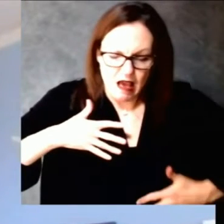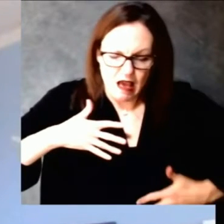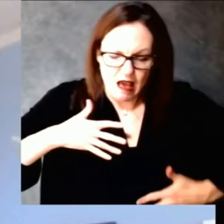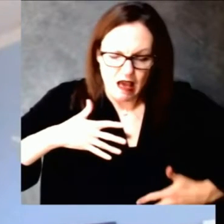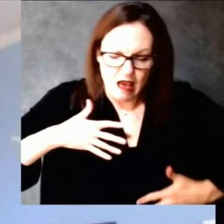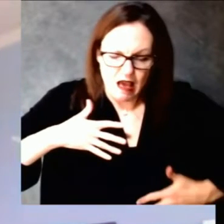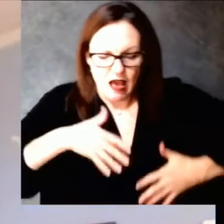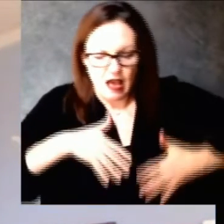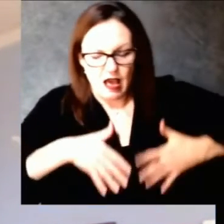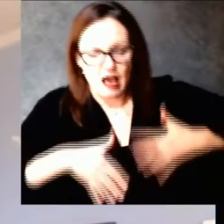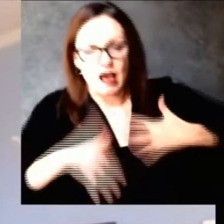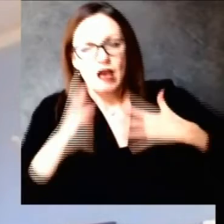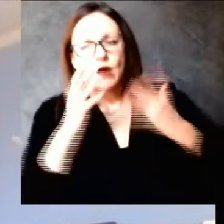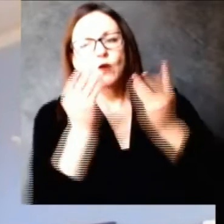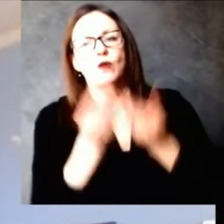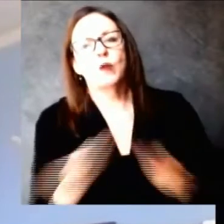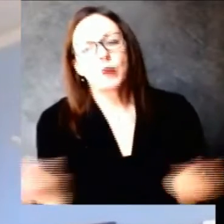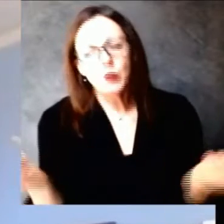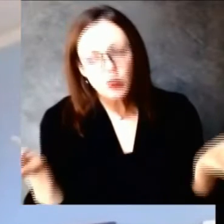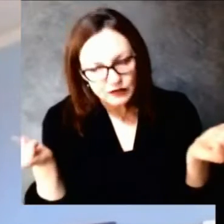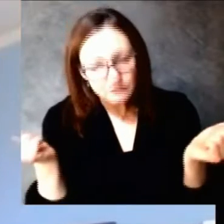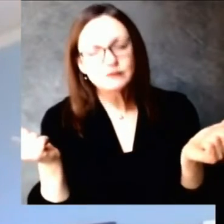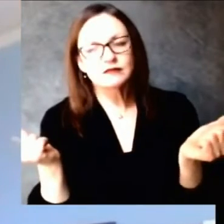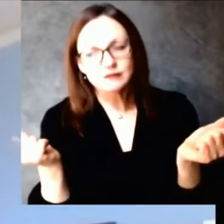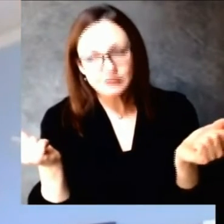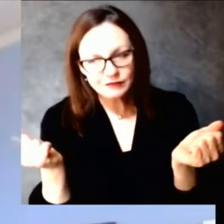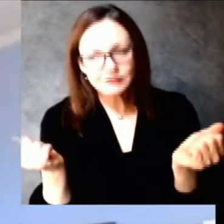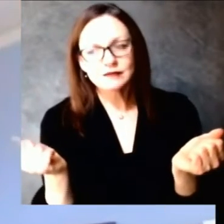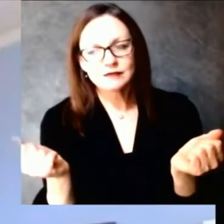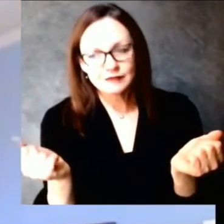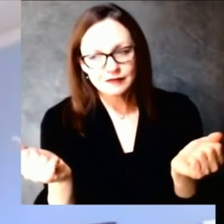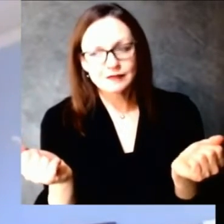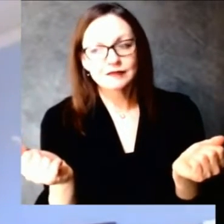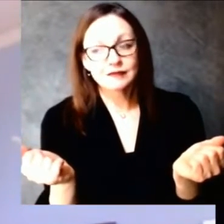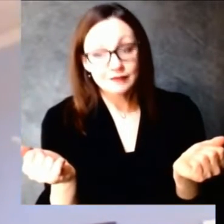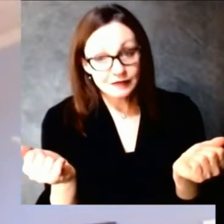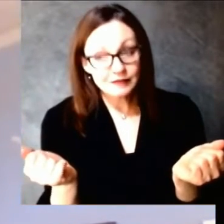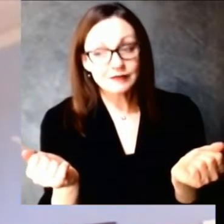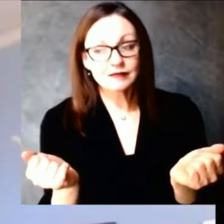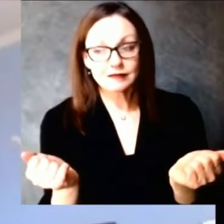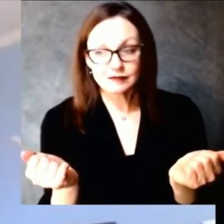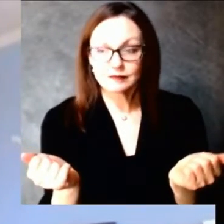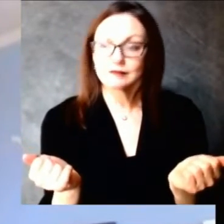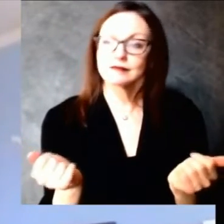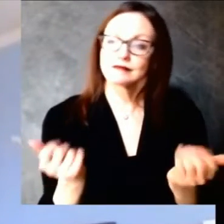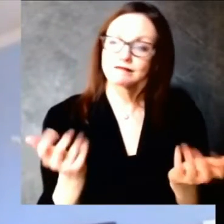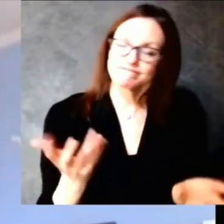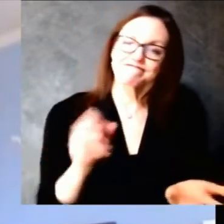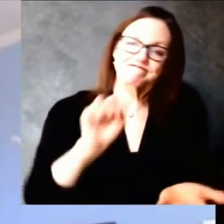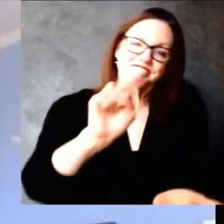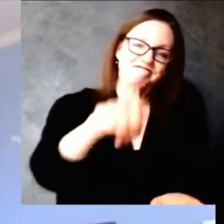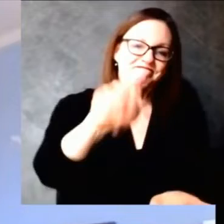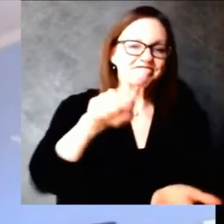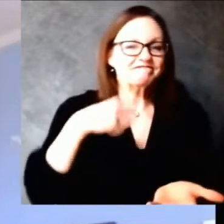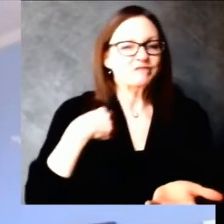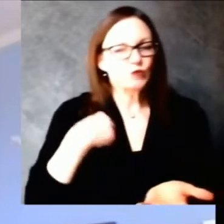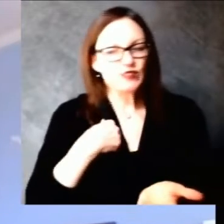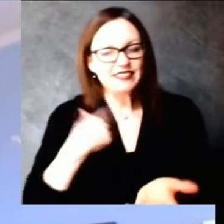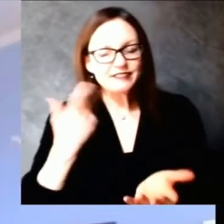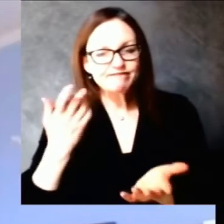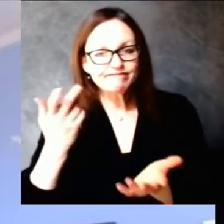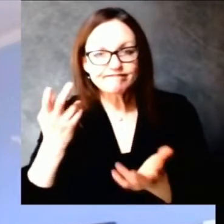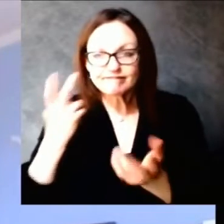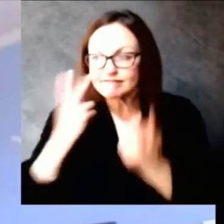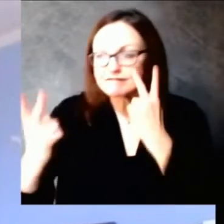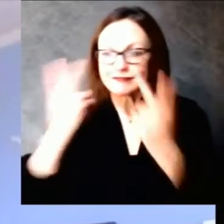we're reporting was consistent what they were seeing um in the pre-clinical trials so no big surprises and